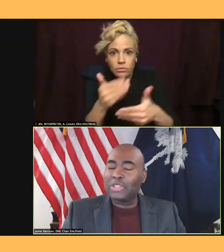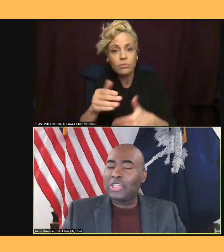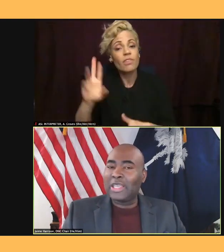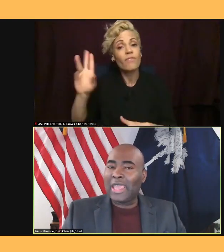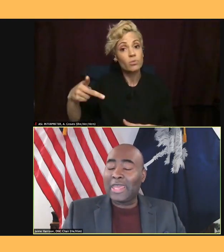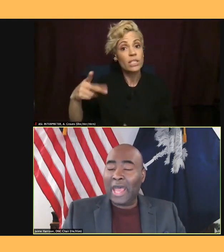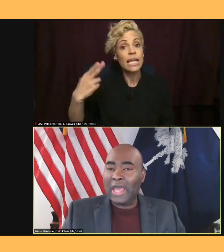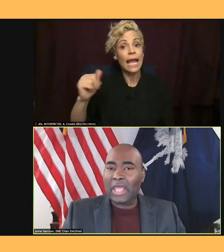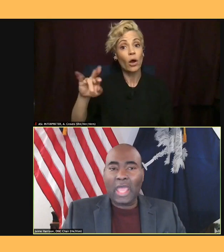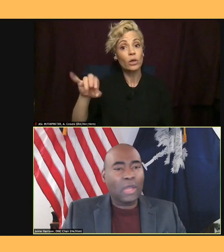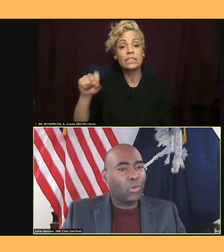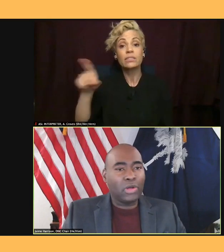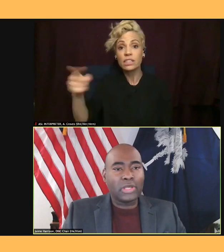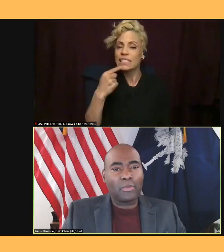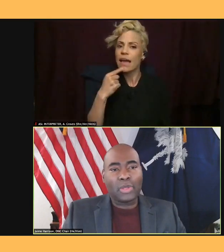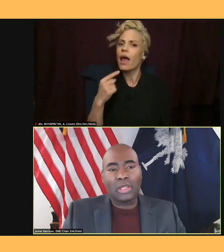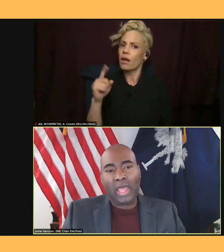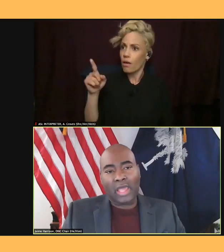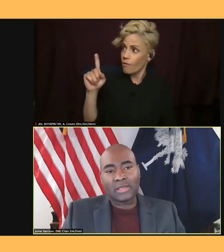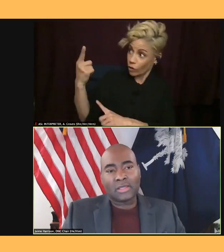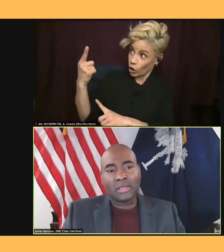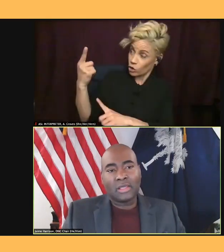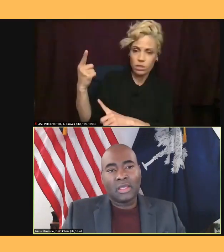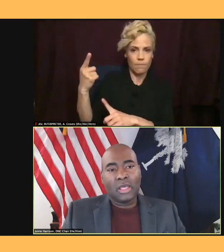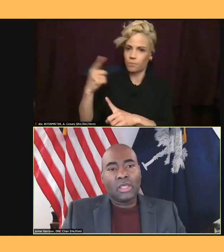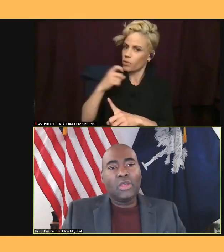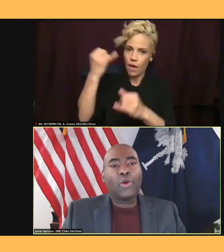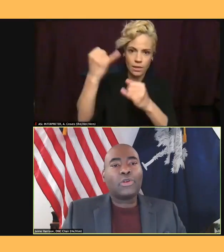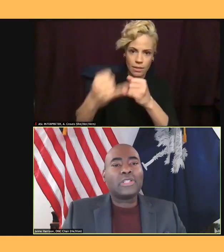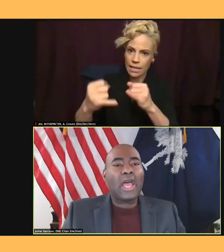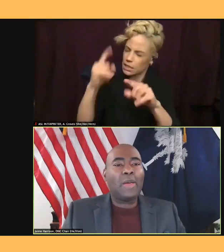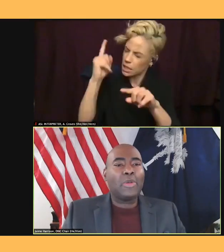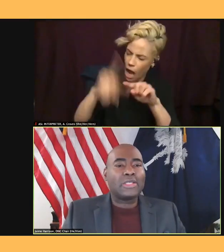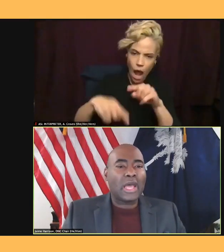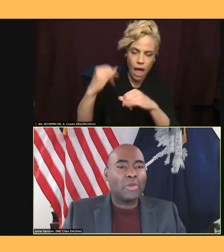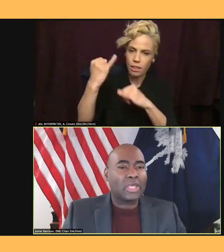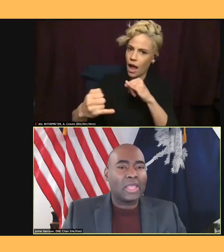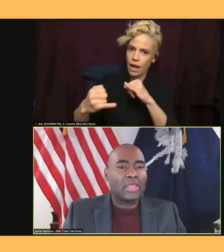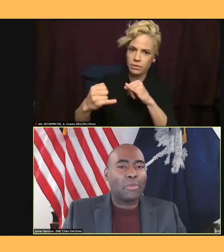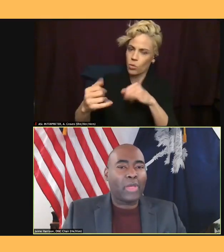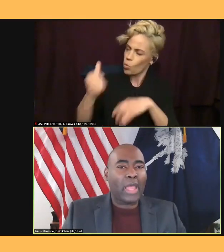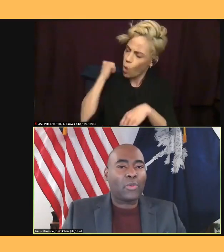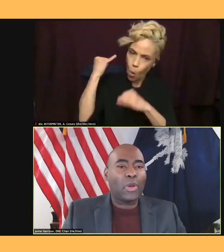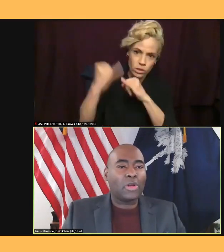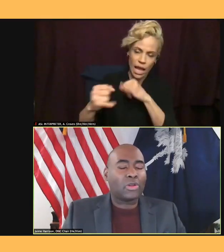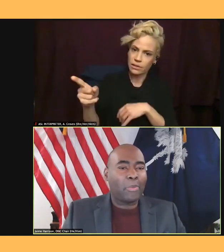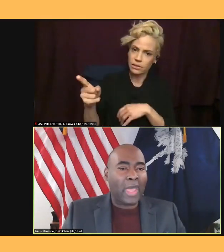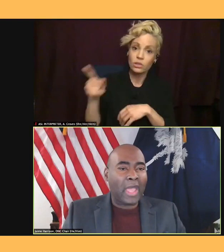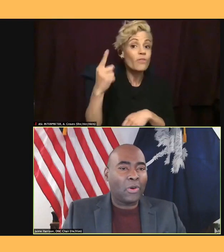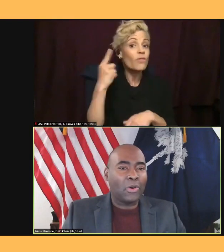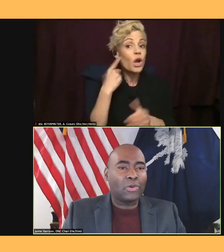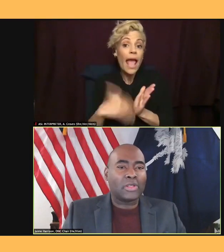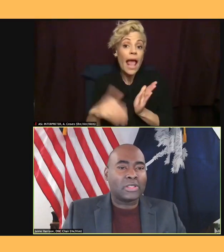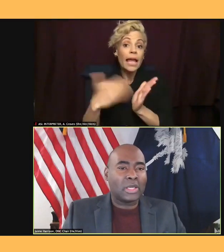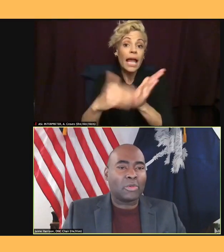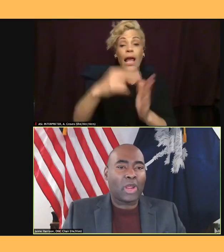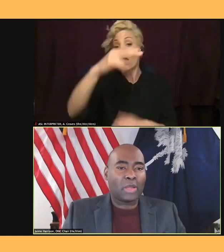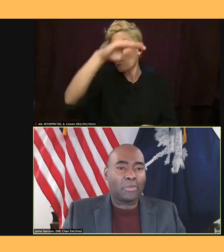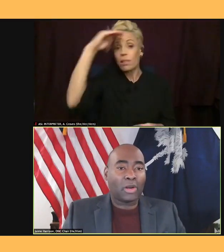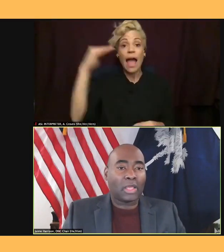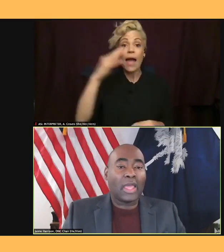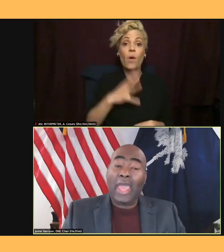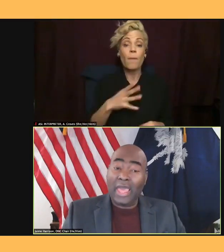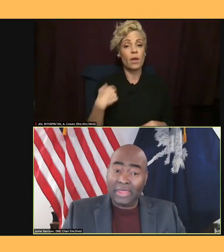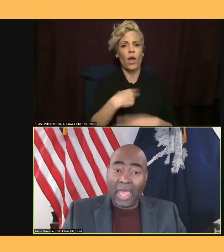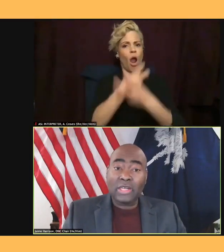and will not be the last. You've heard time and time again that Black women are the backbone of the Democratic Party. And that